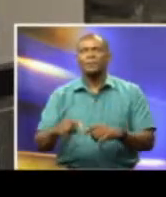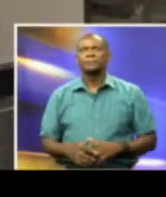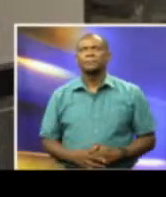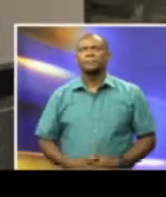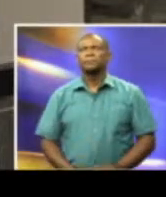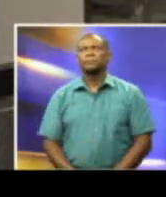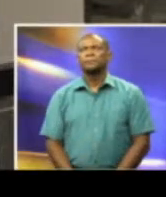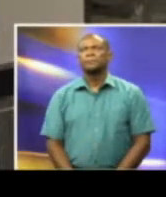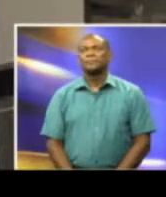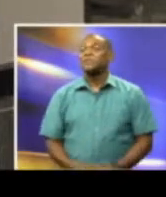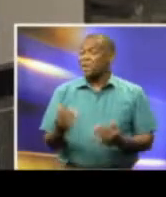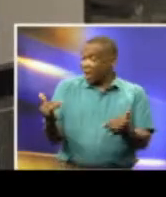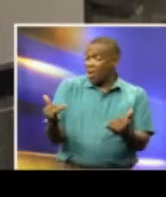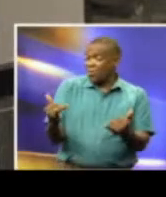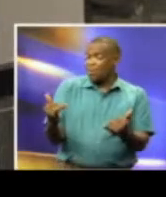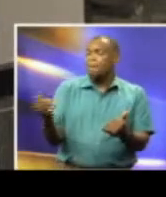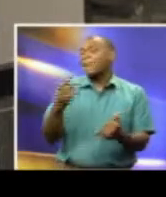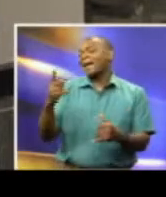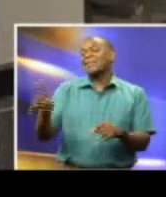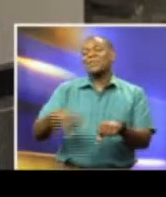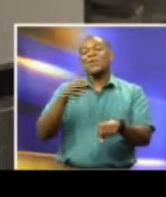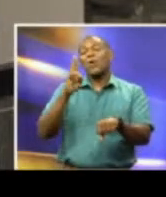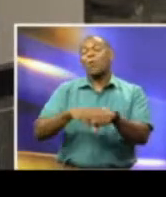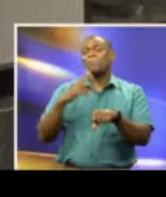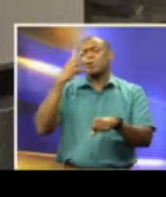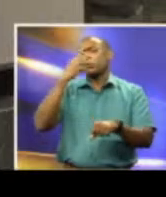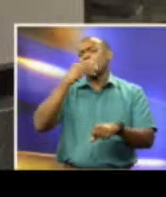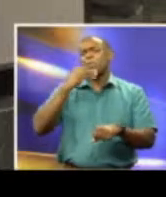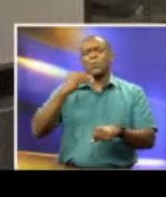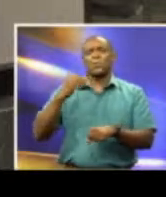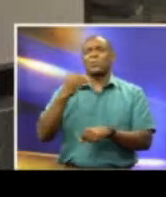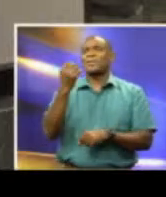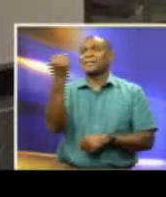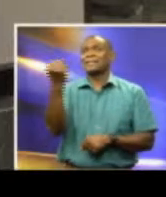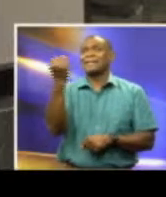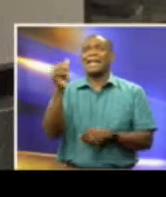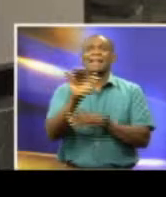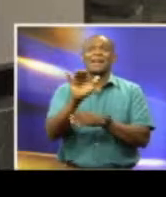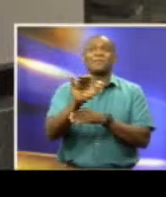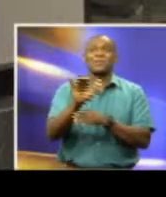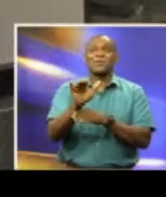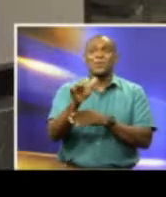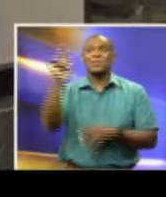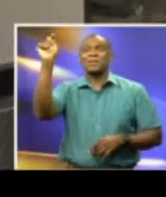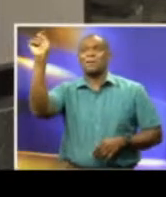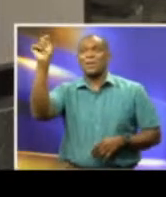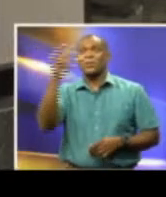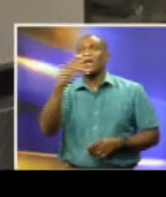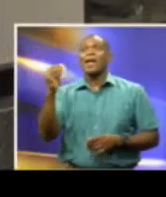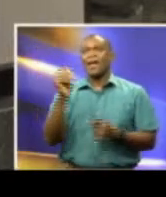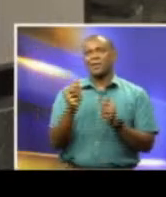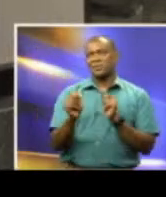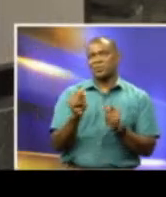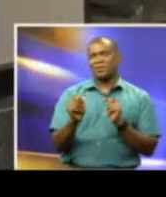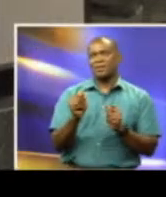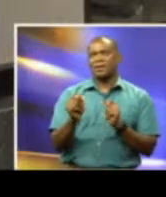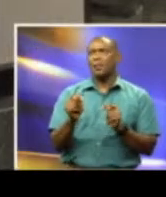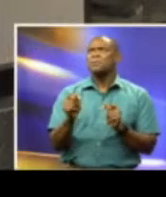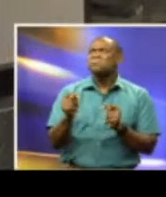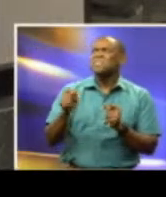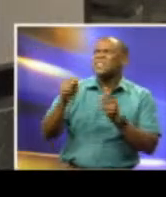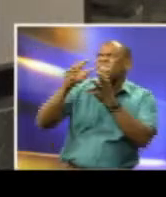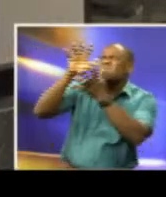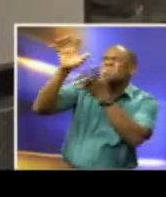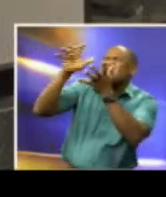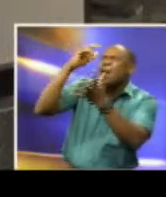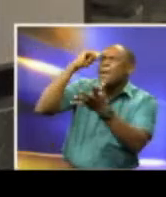it is pretty much just a beautiful evening across Tobago and in Trinidad. Still quite cloudy in a few areas,